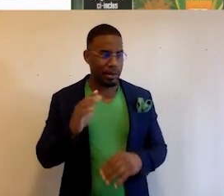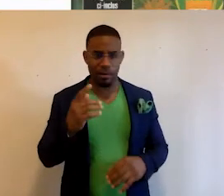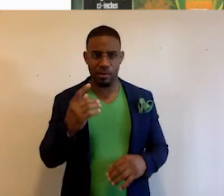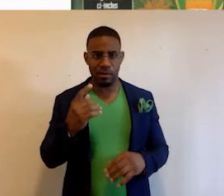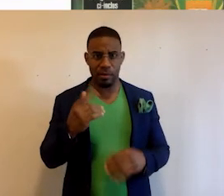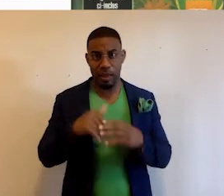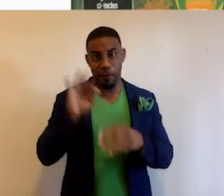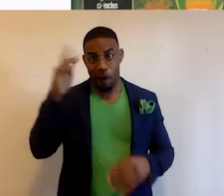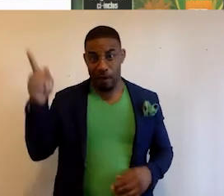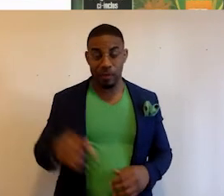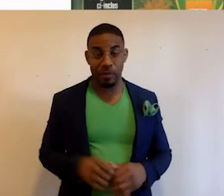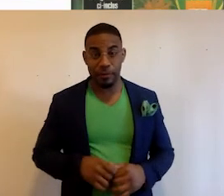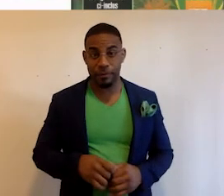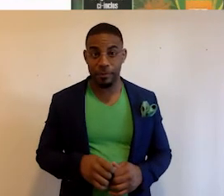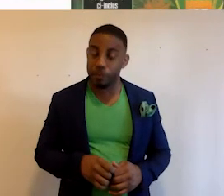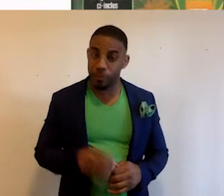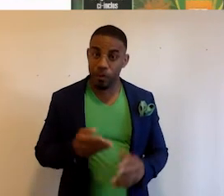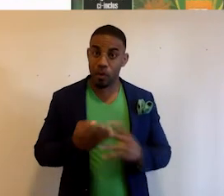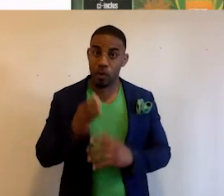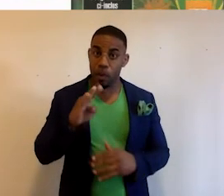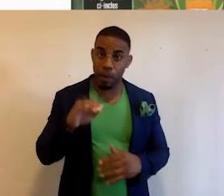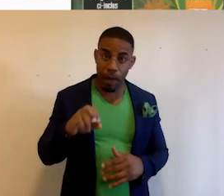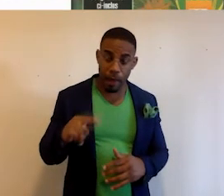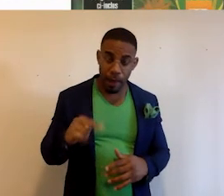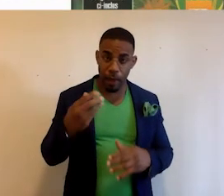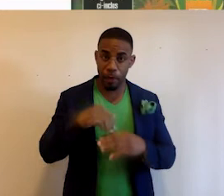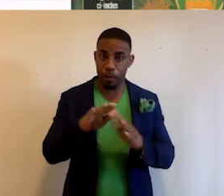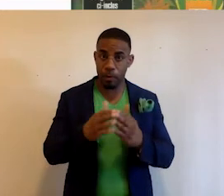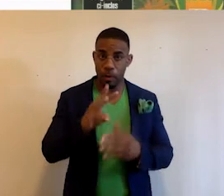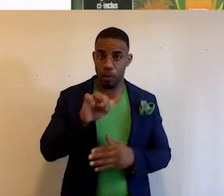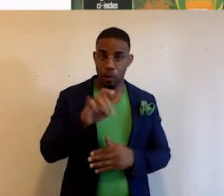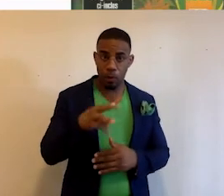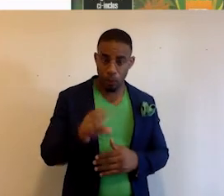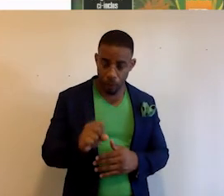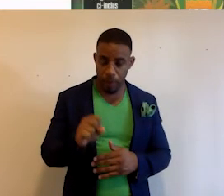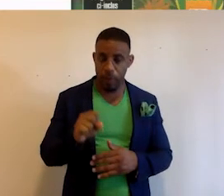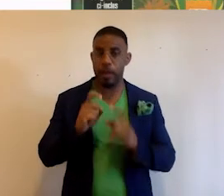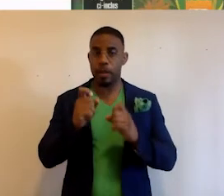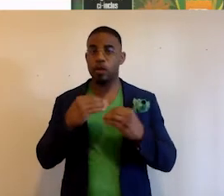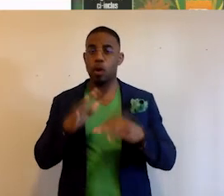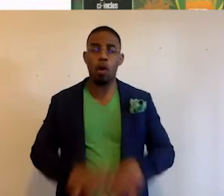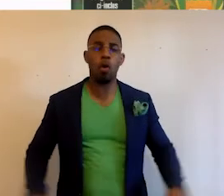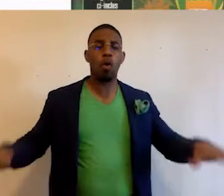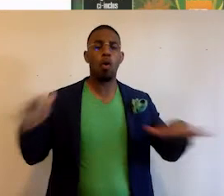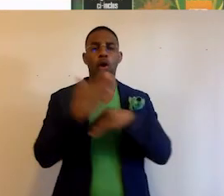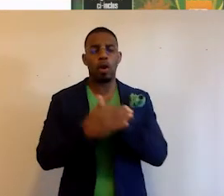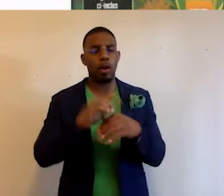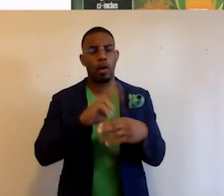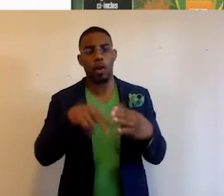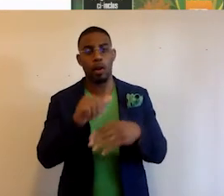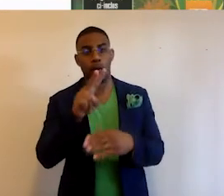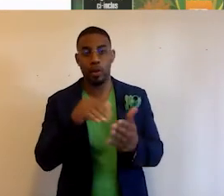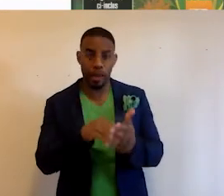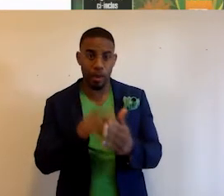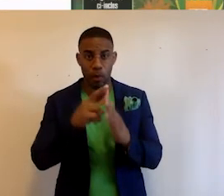in France. Group Icon got included in this book, Windows Gizmos, which was sold across the country. And it resulted in 2